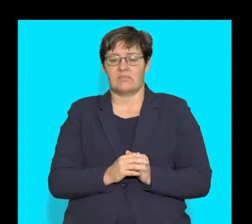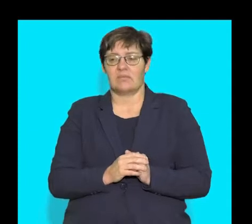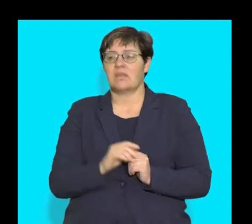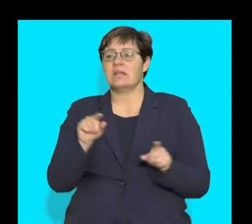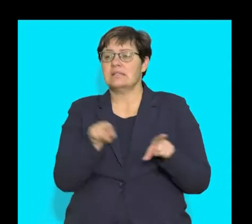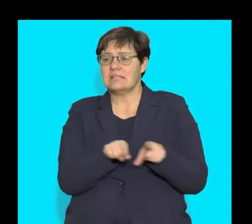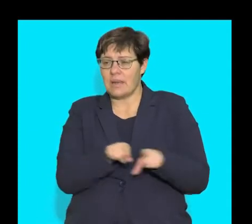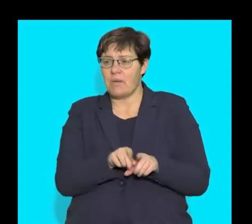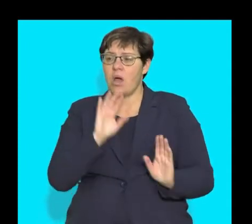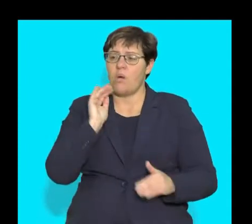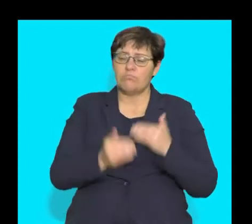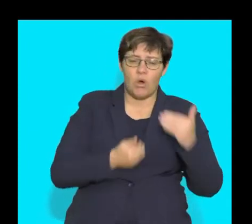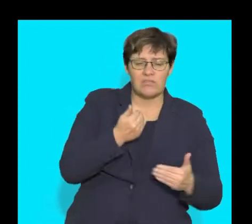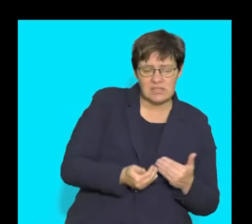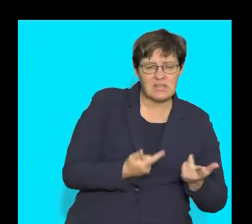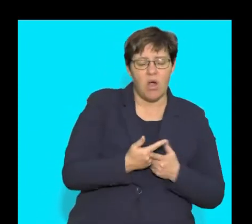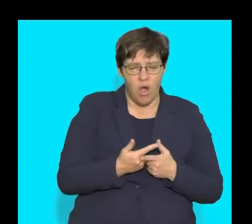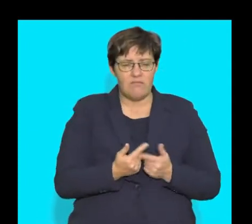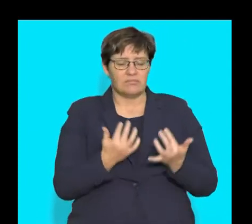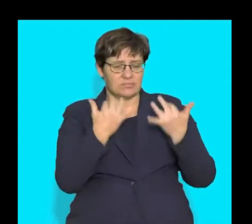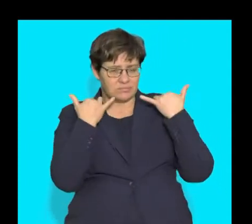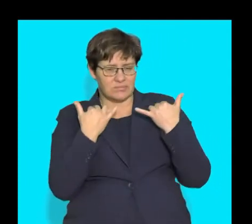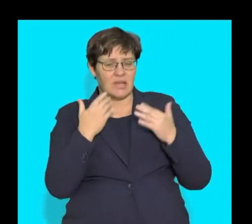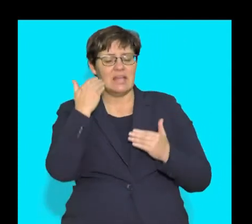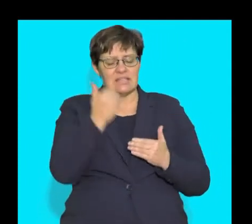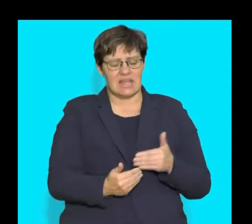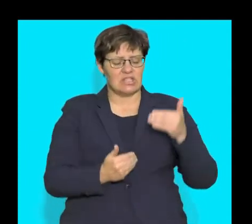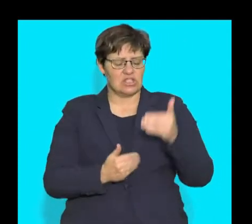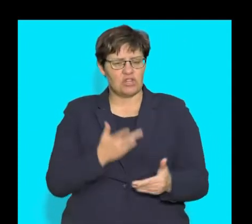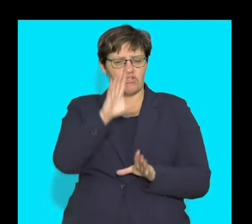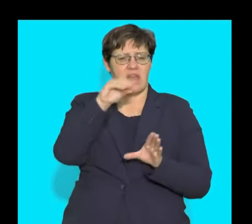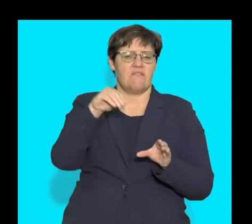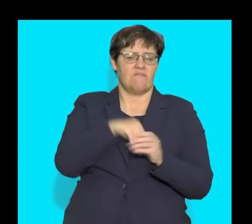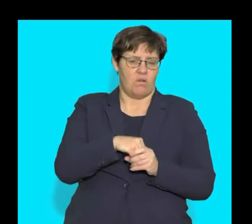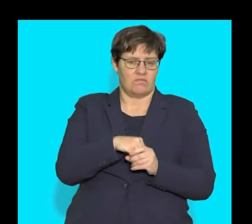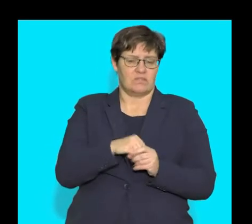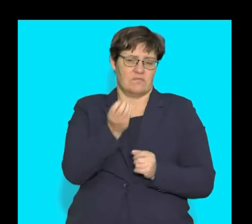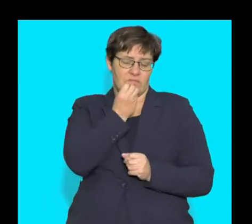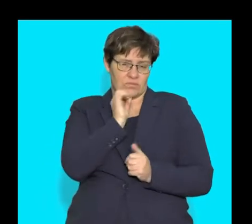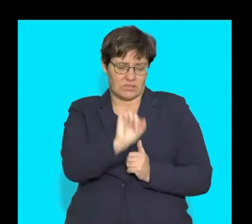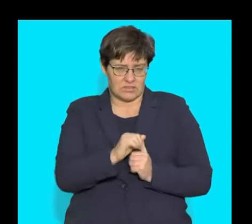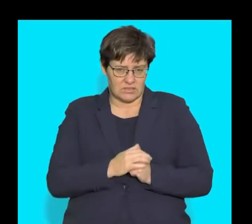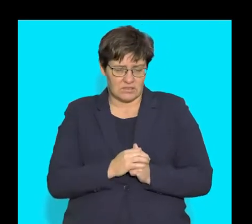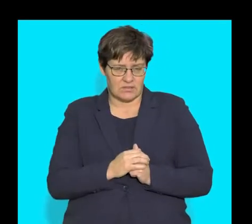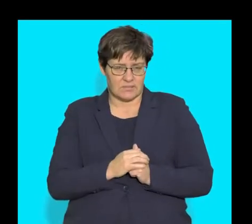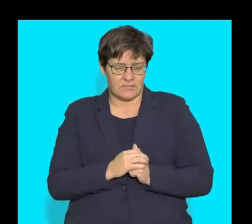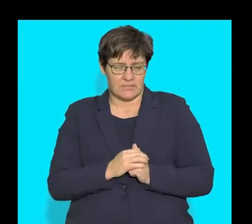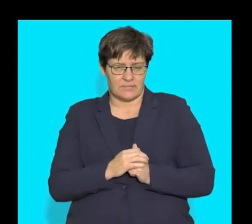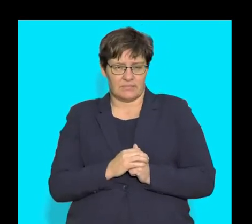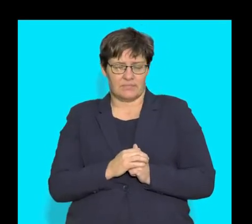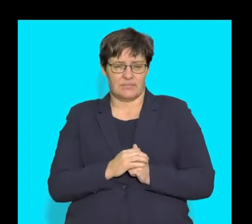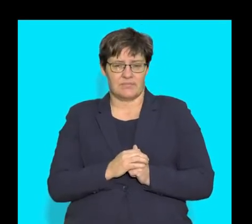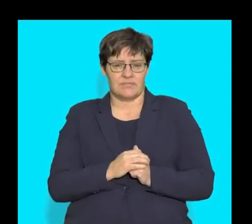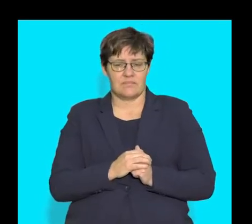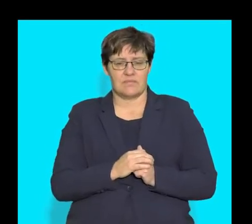that we overview the process of digestion and the different stages involved in the process of digestion. We will